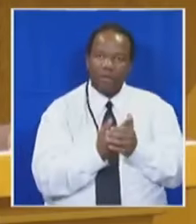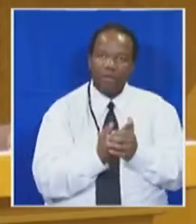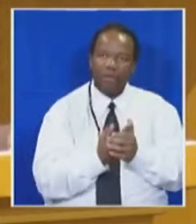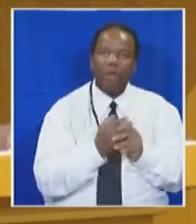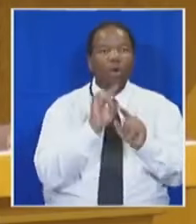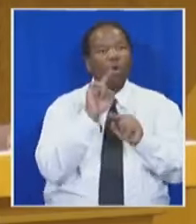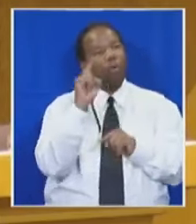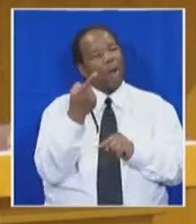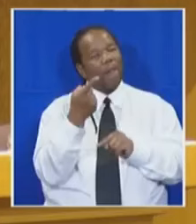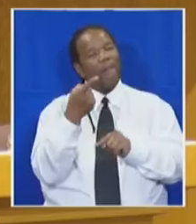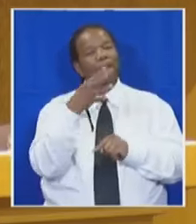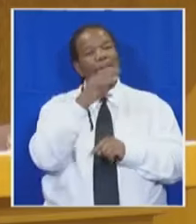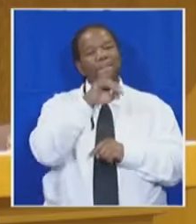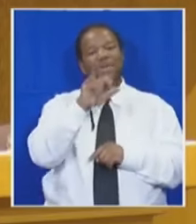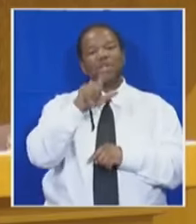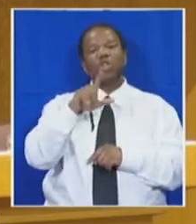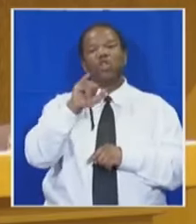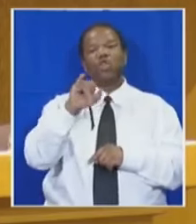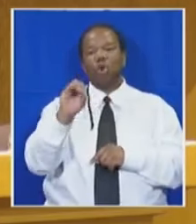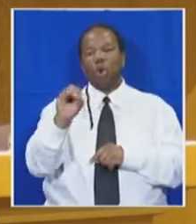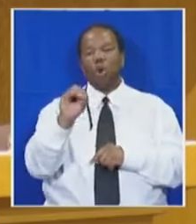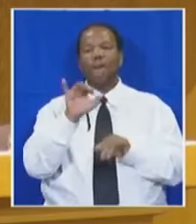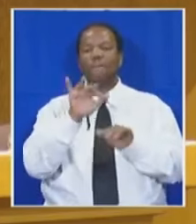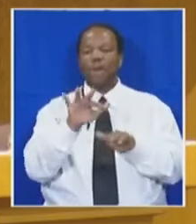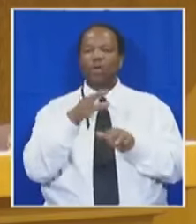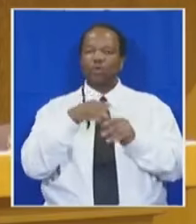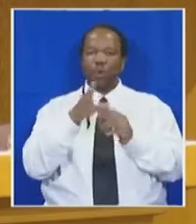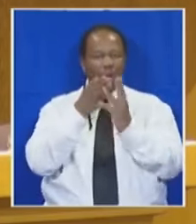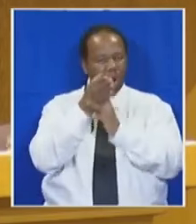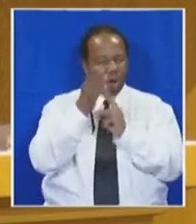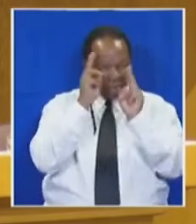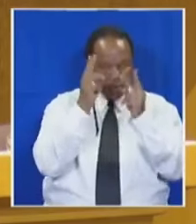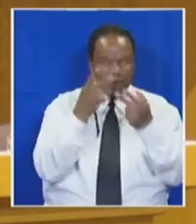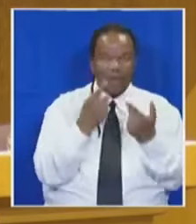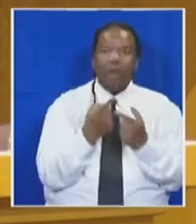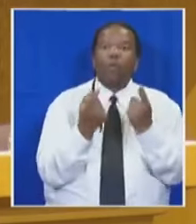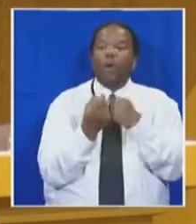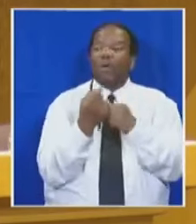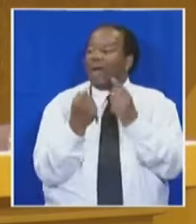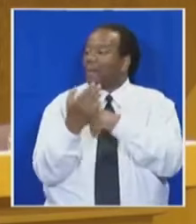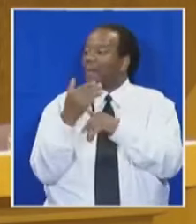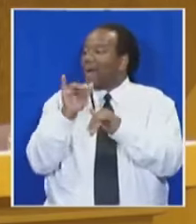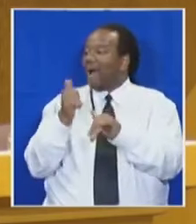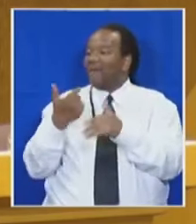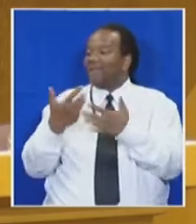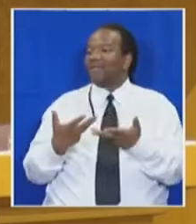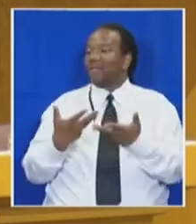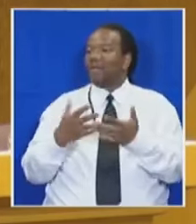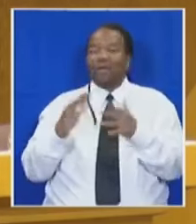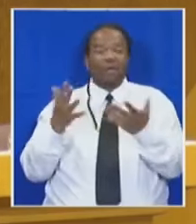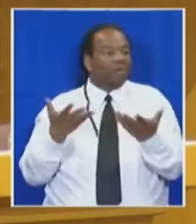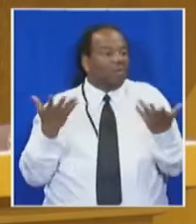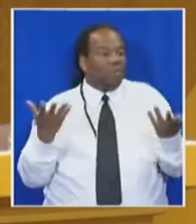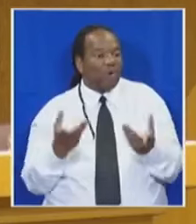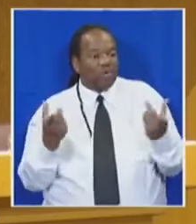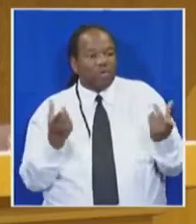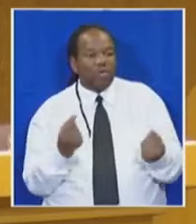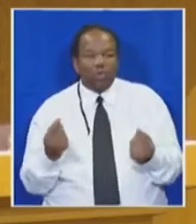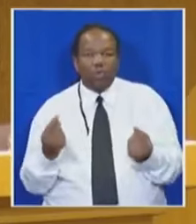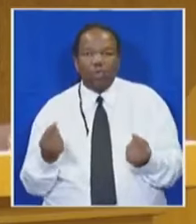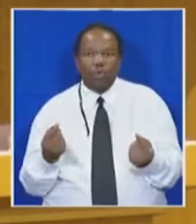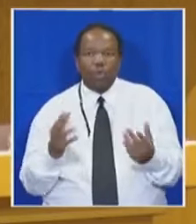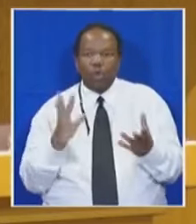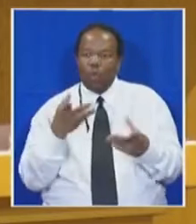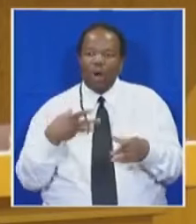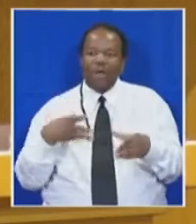million people to enter institutions of higher learning. What has happened to the rest? Where are they in the system? Why have they been excluded?